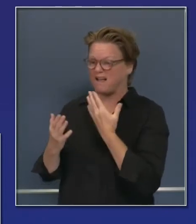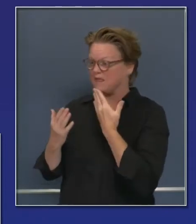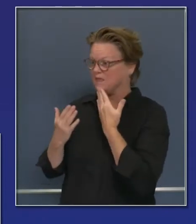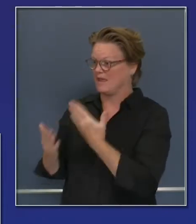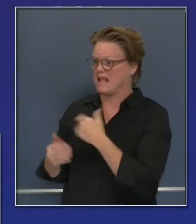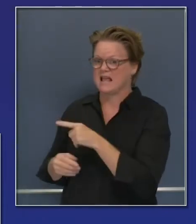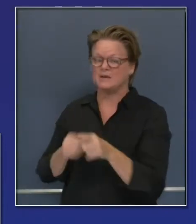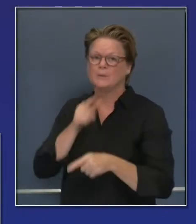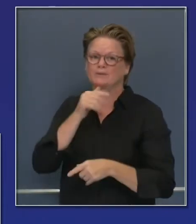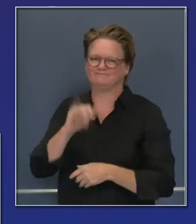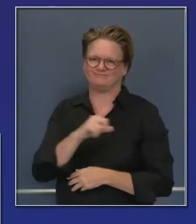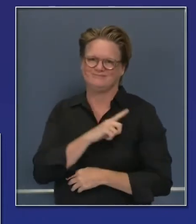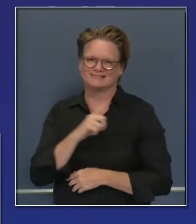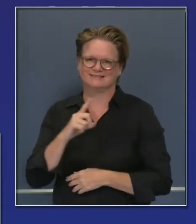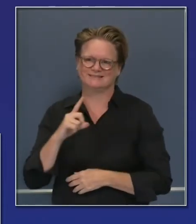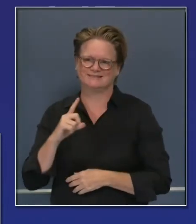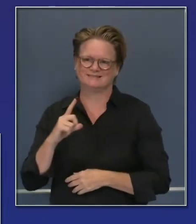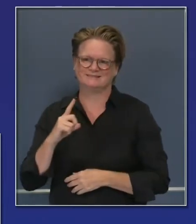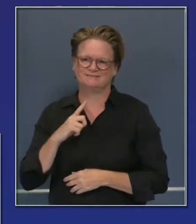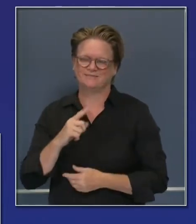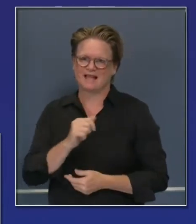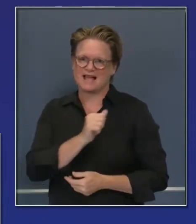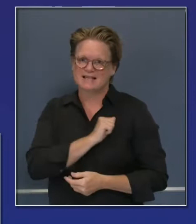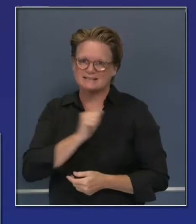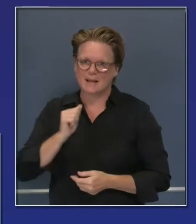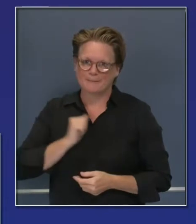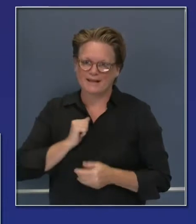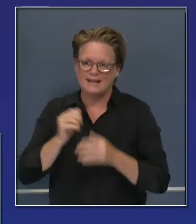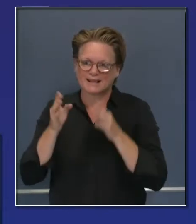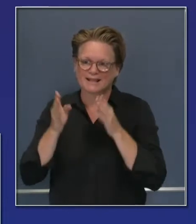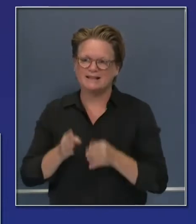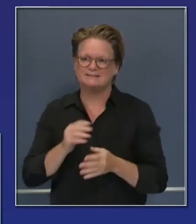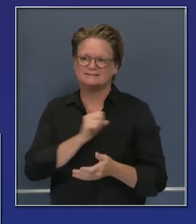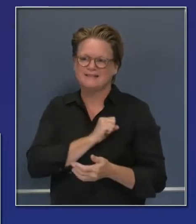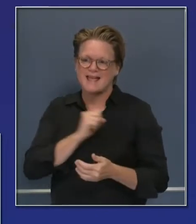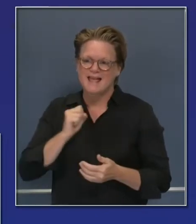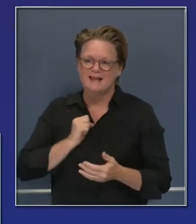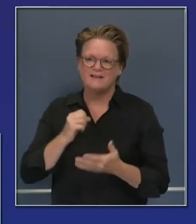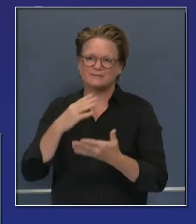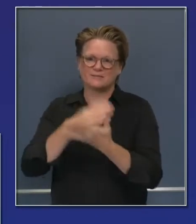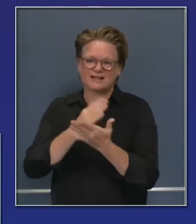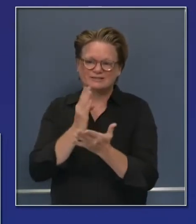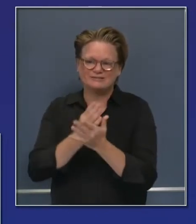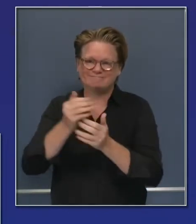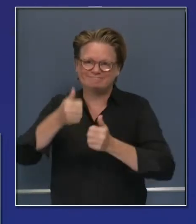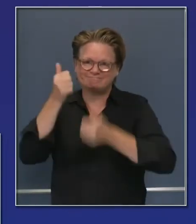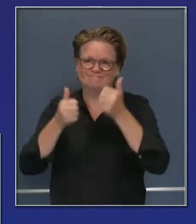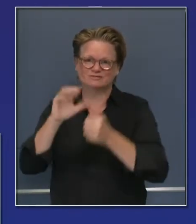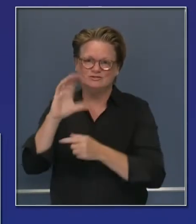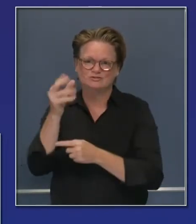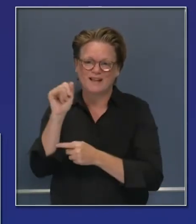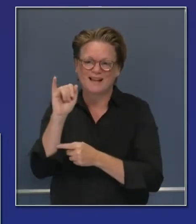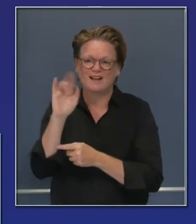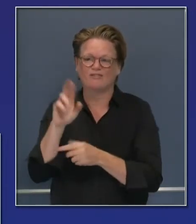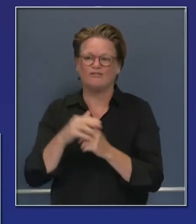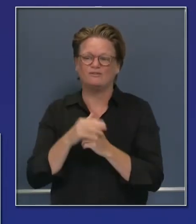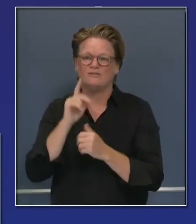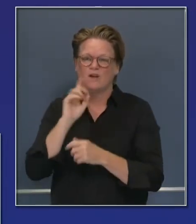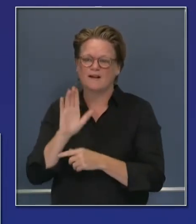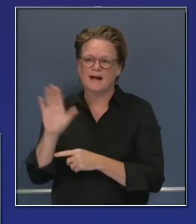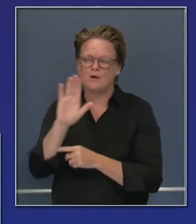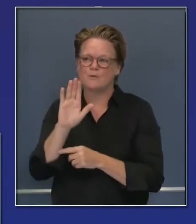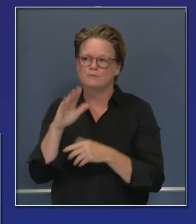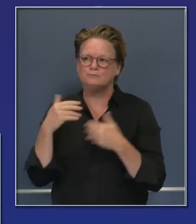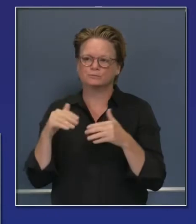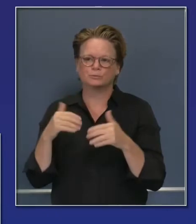and the Assembly, the budget chairs, and the respected houses of the legislature for their guidance, for their